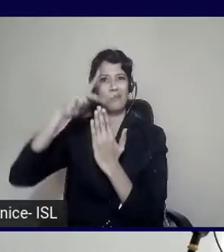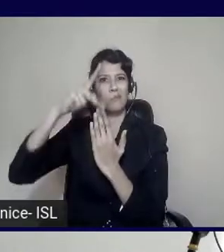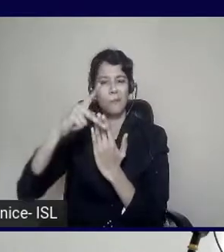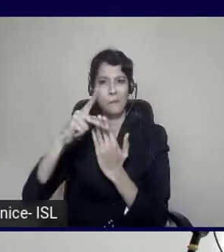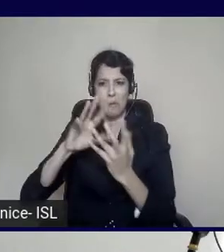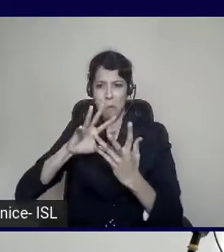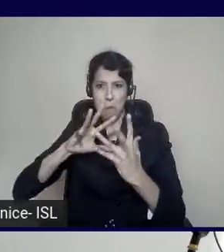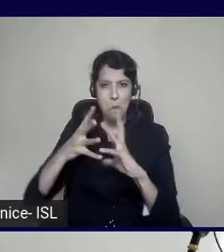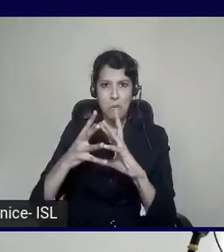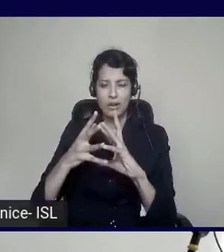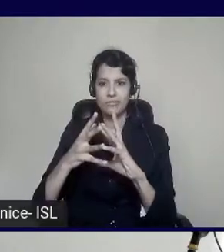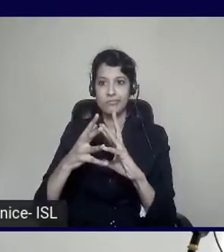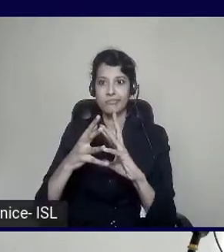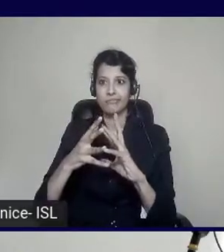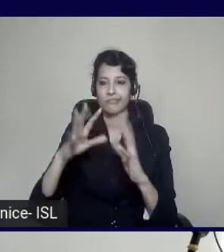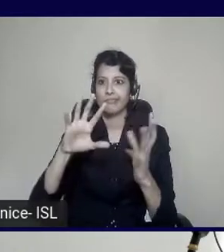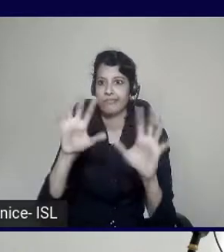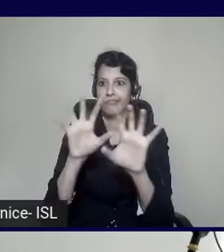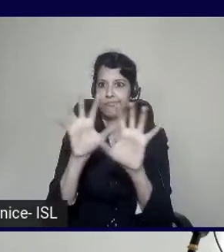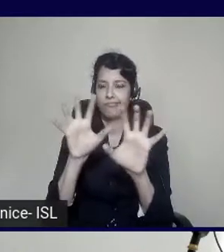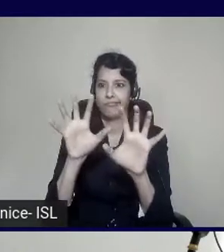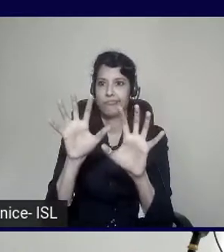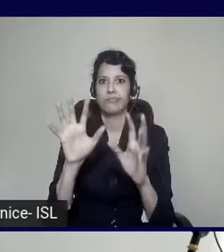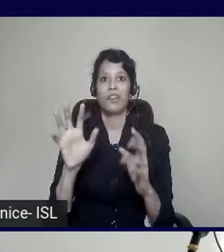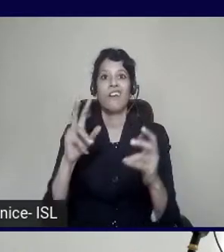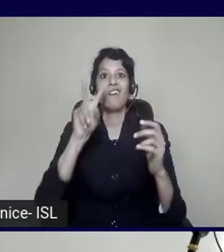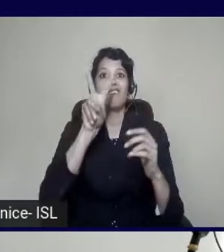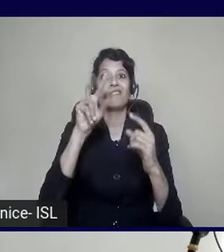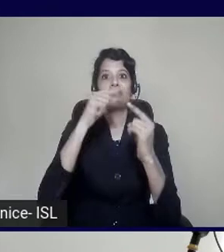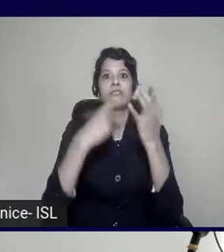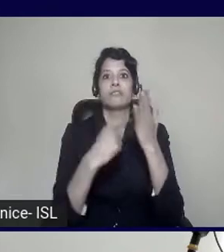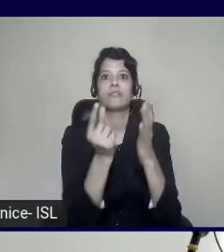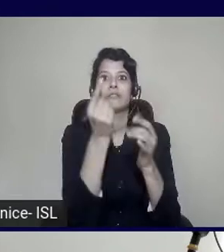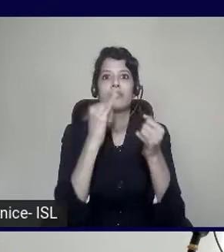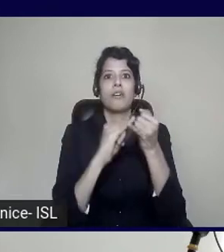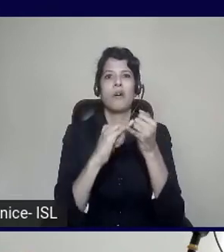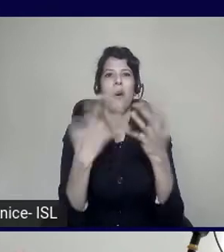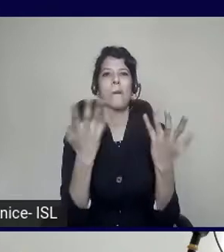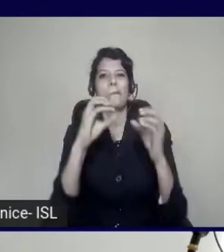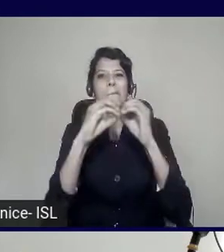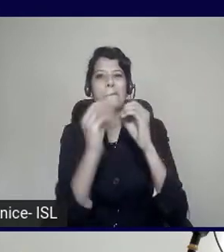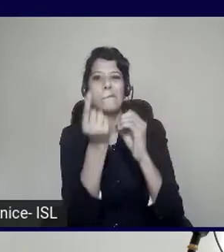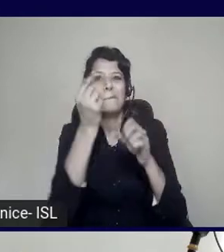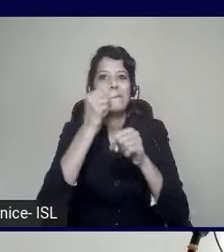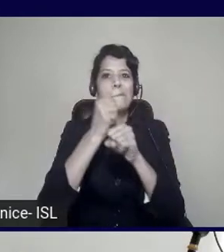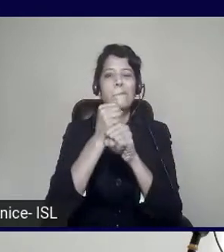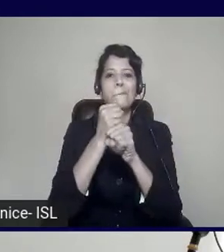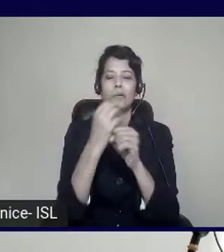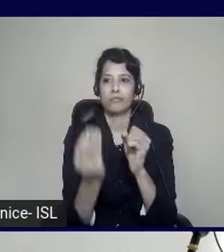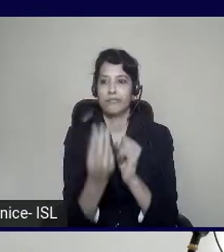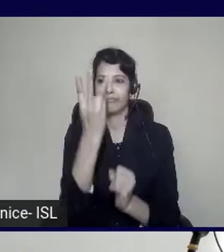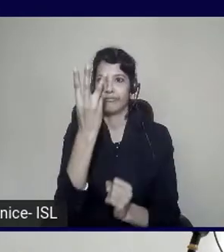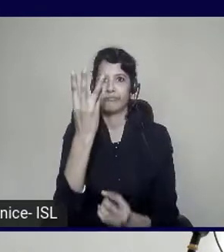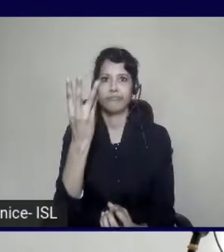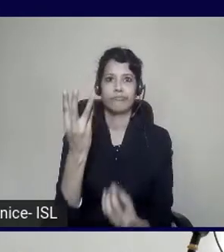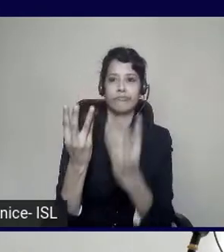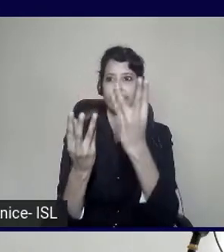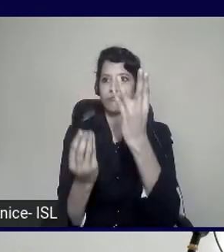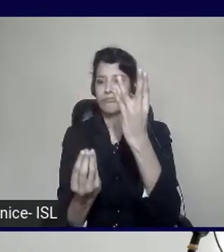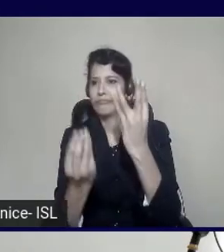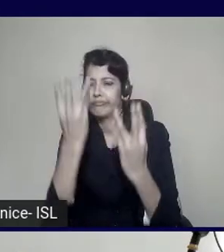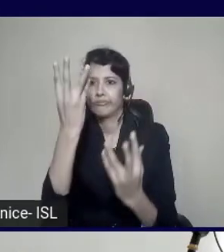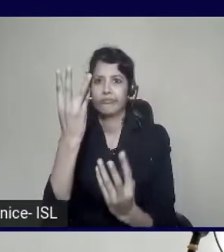bug in production, then you really are going to create more as you progress. And it's the same with accessibility.